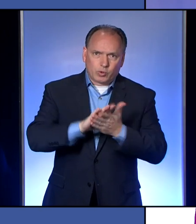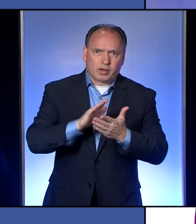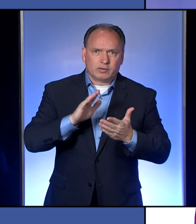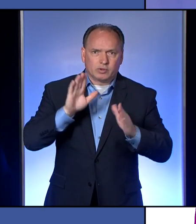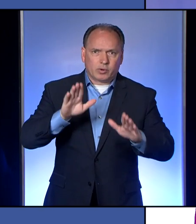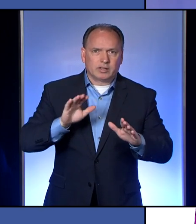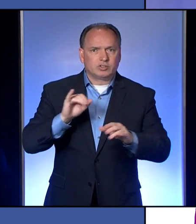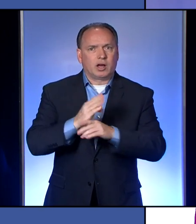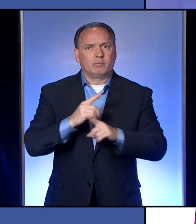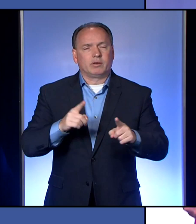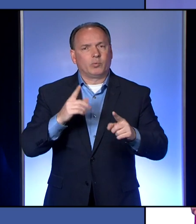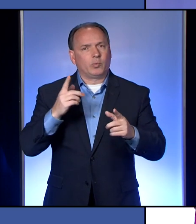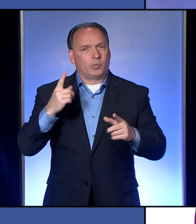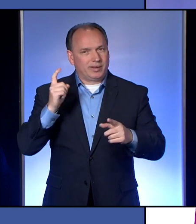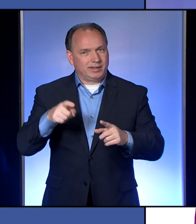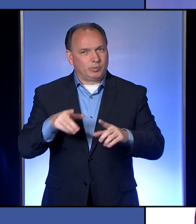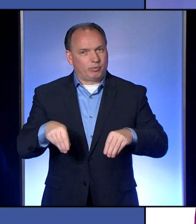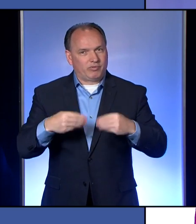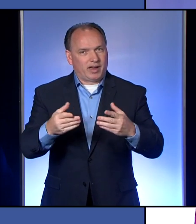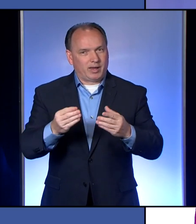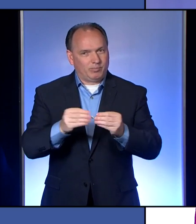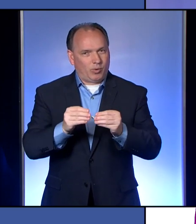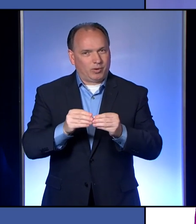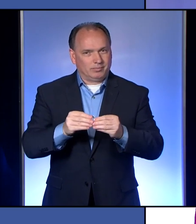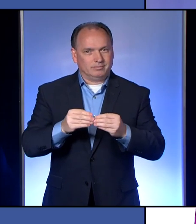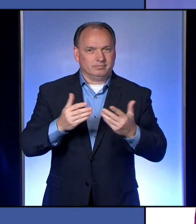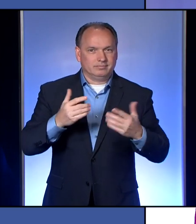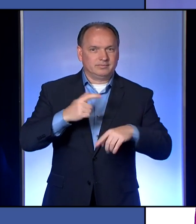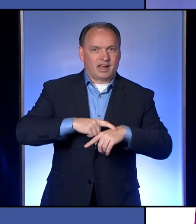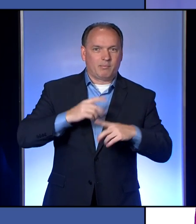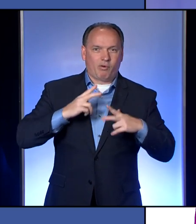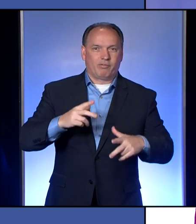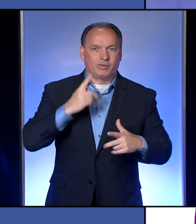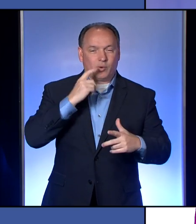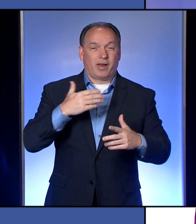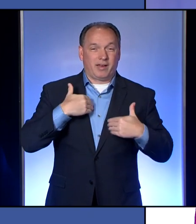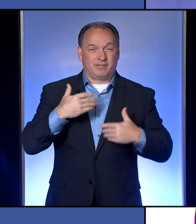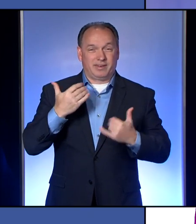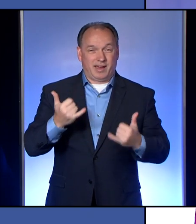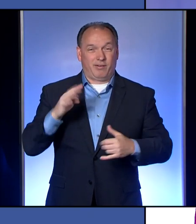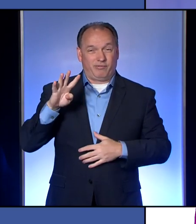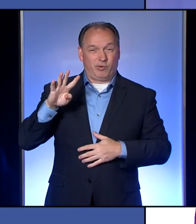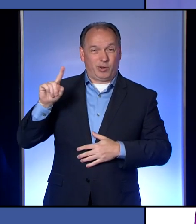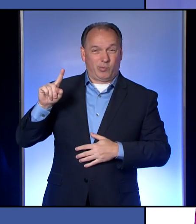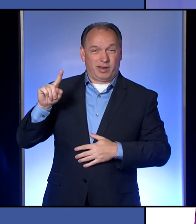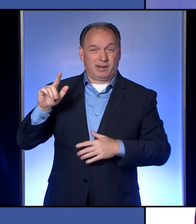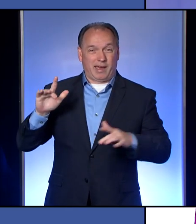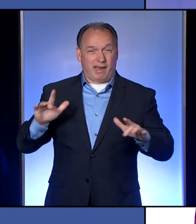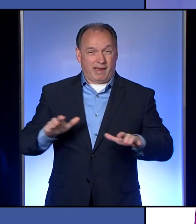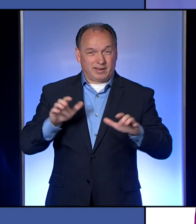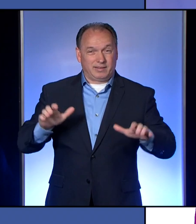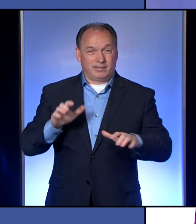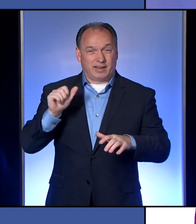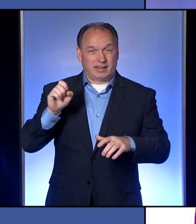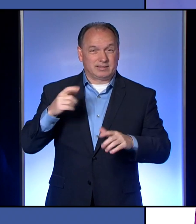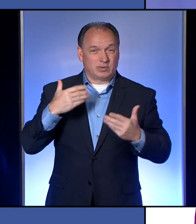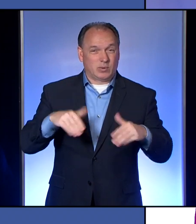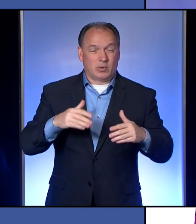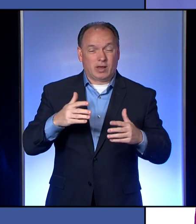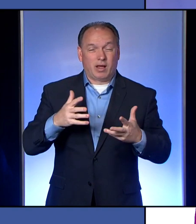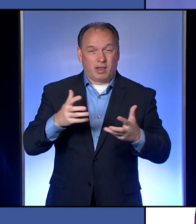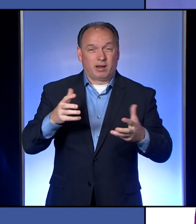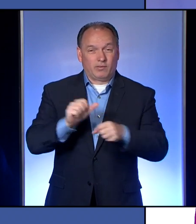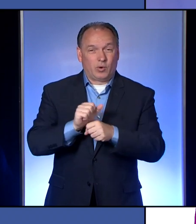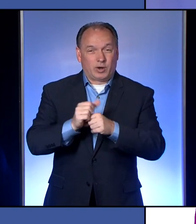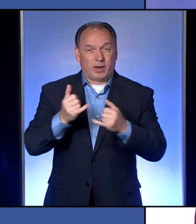in there and give them some relief. And especially when you see the numbers, right now, we have 41 active cases. And so they've got a lot of work in front of